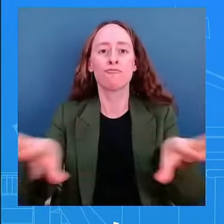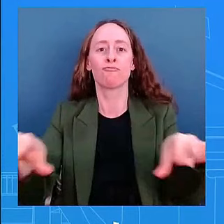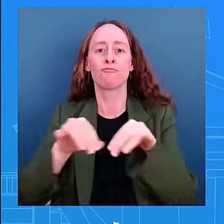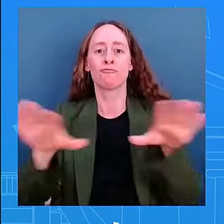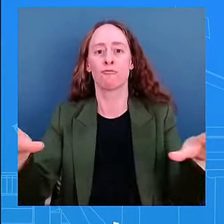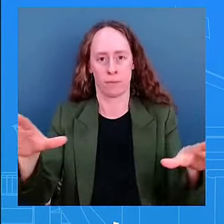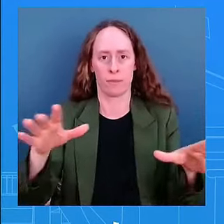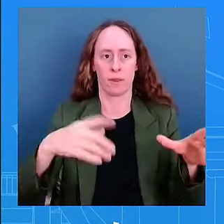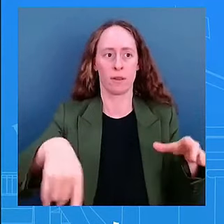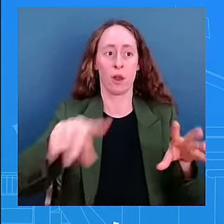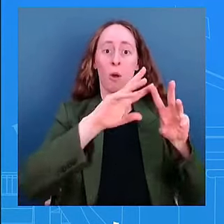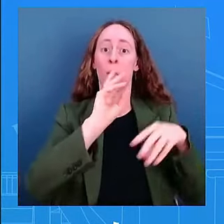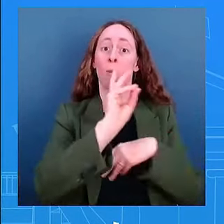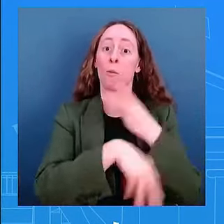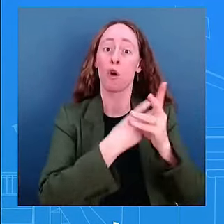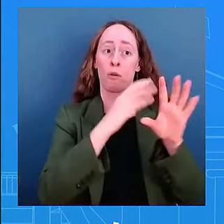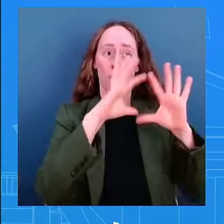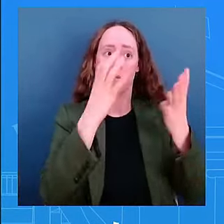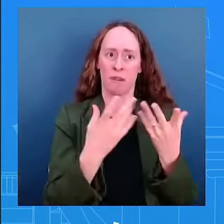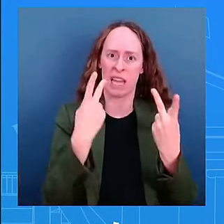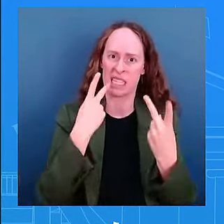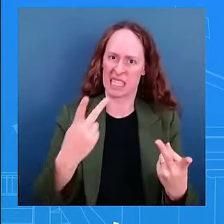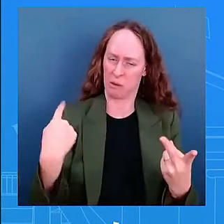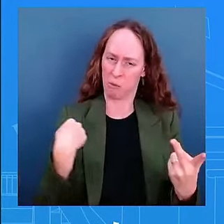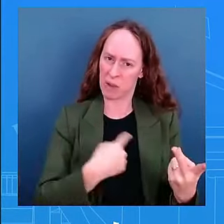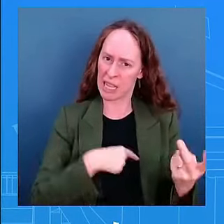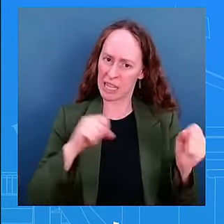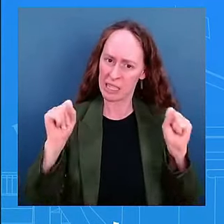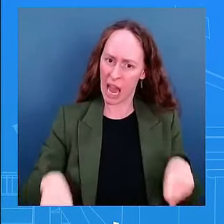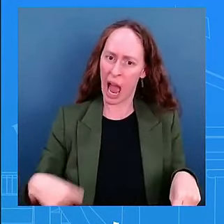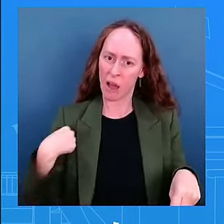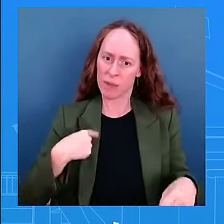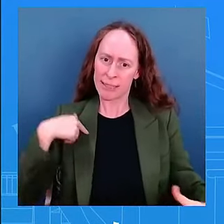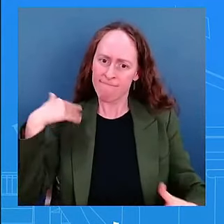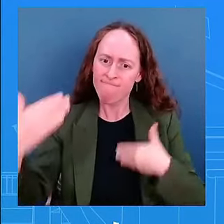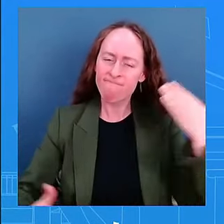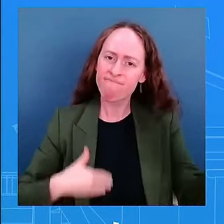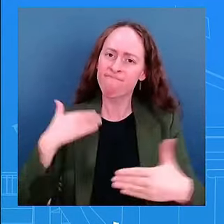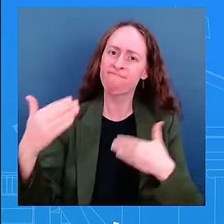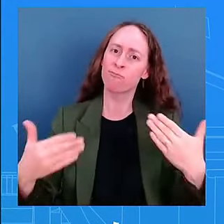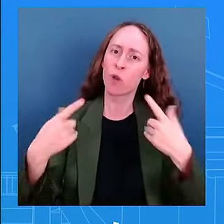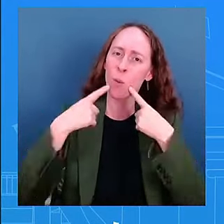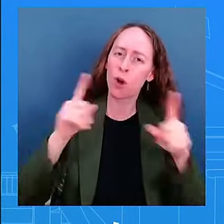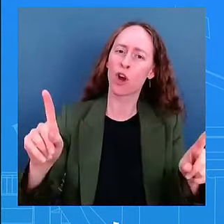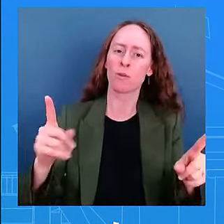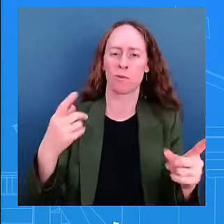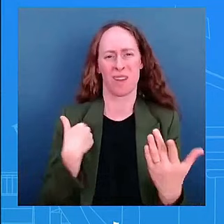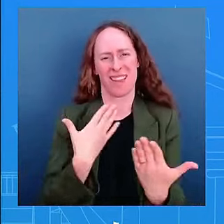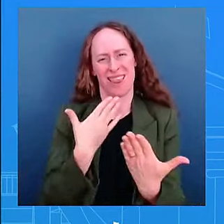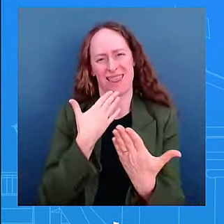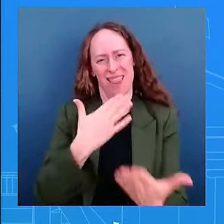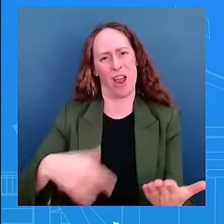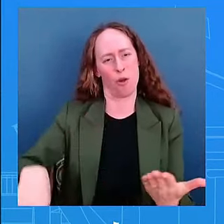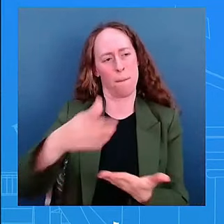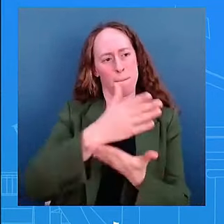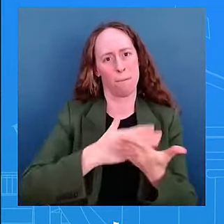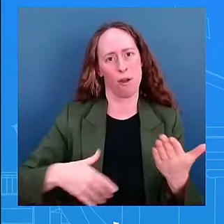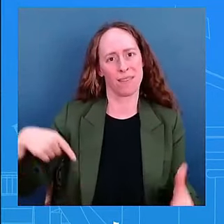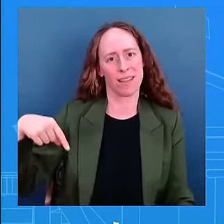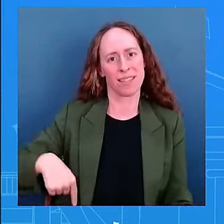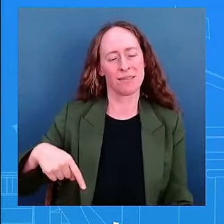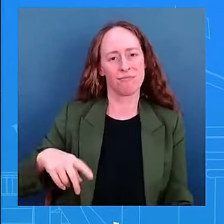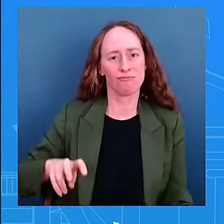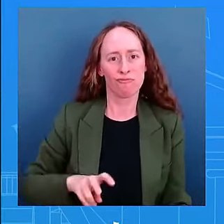so thank you thank you all for for participating in that and we appreciate the journalistic work that you all do